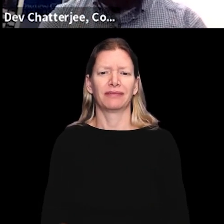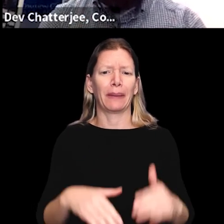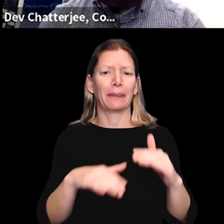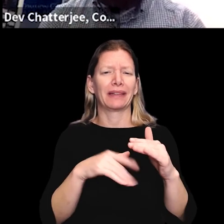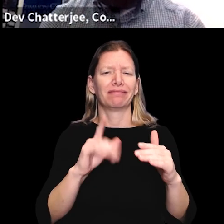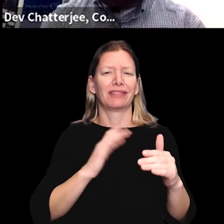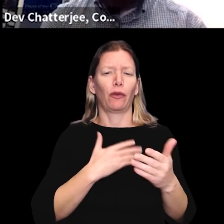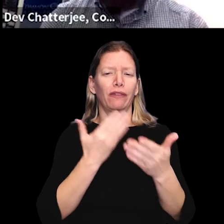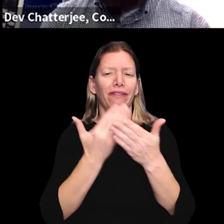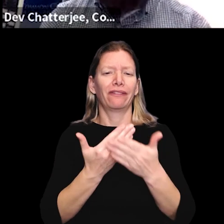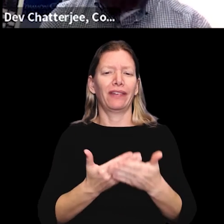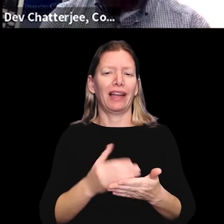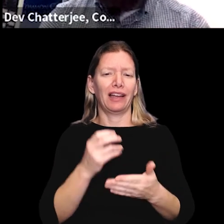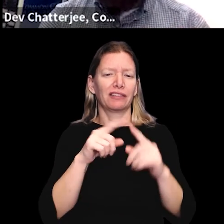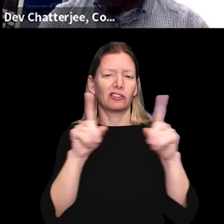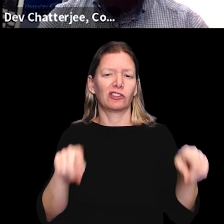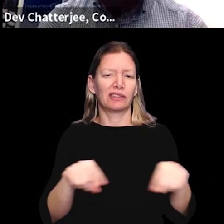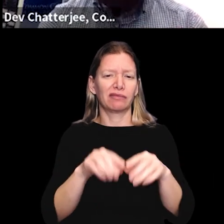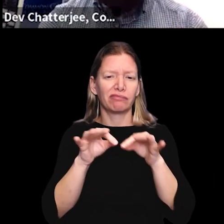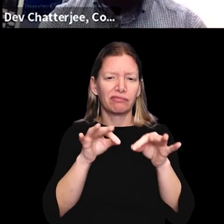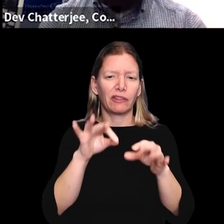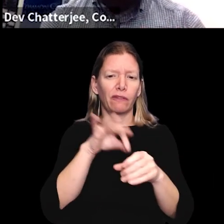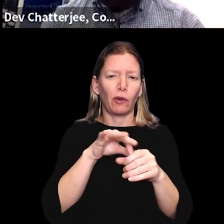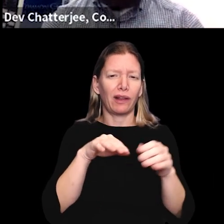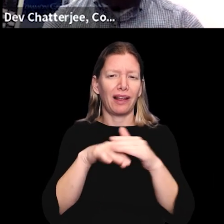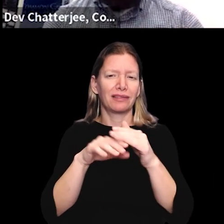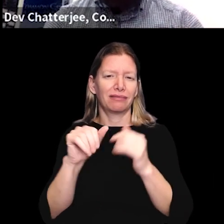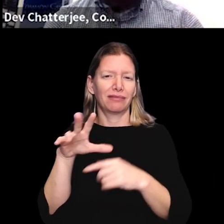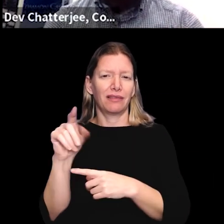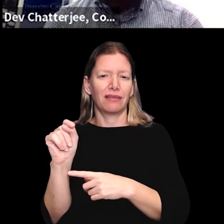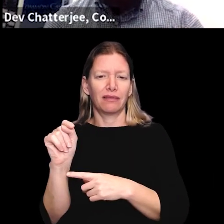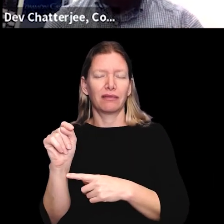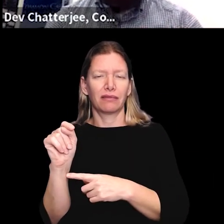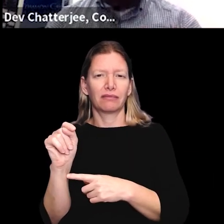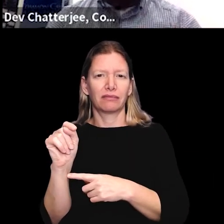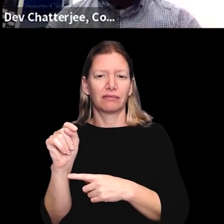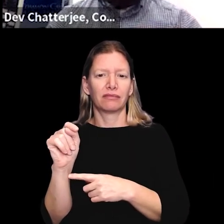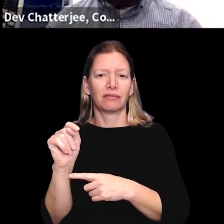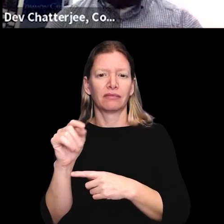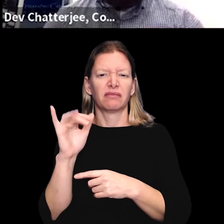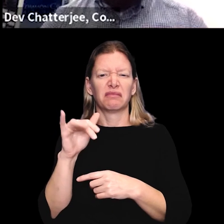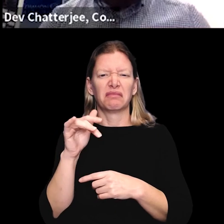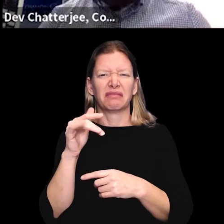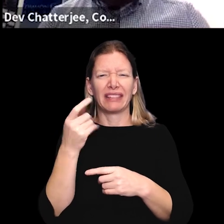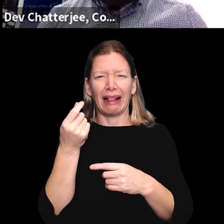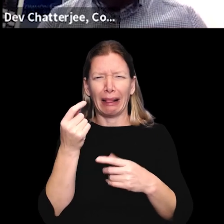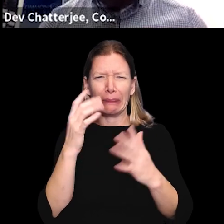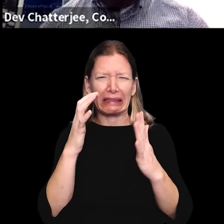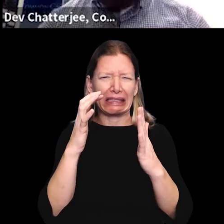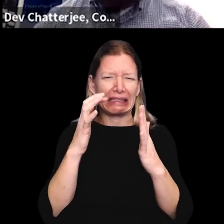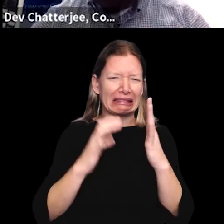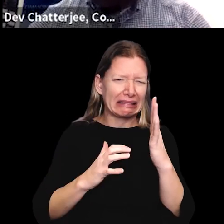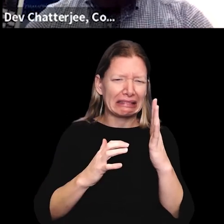This is basically our fact sheet about the voting access act. And